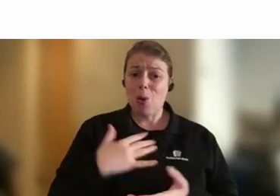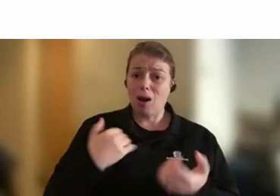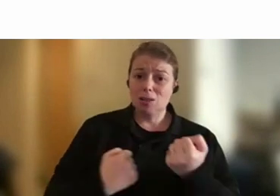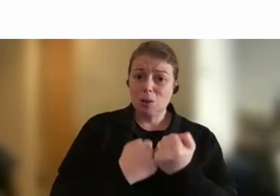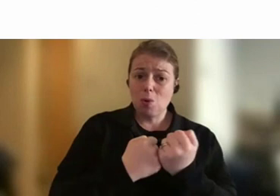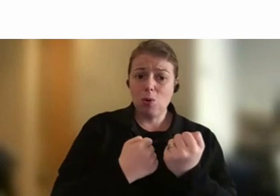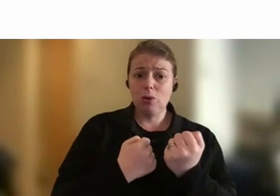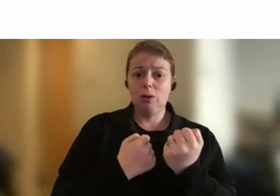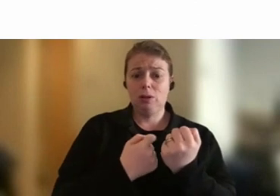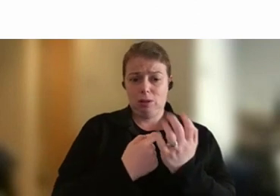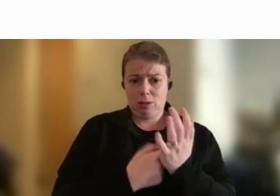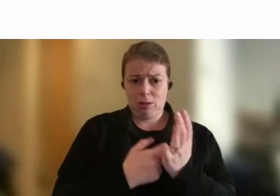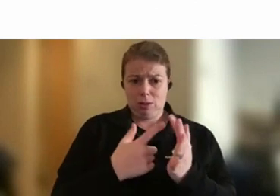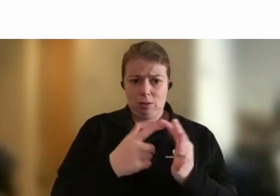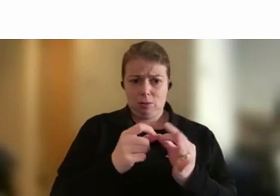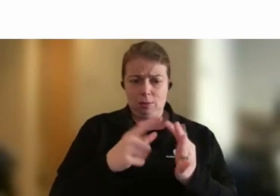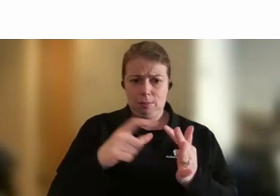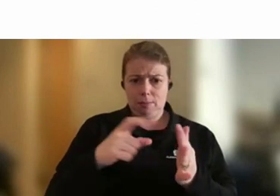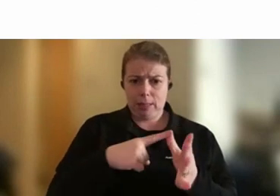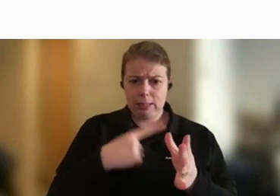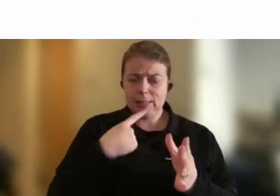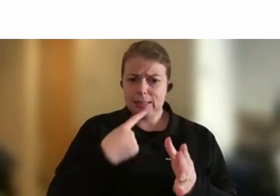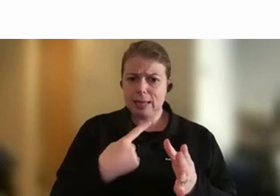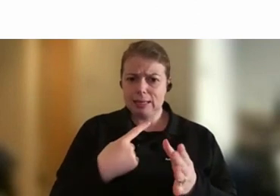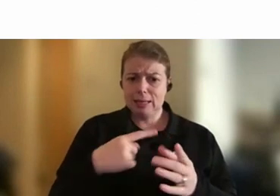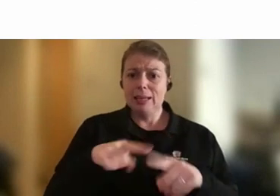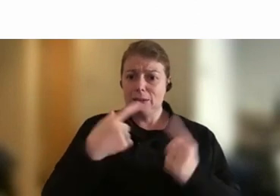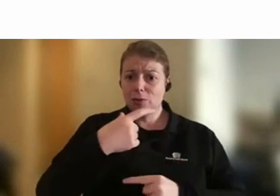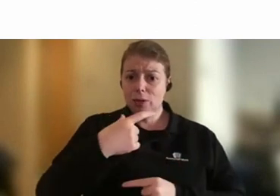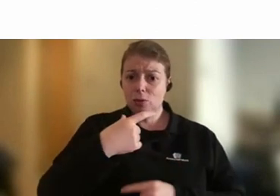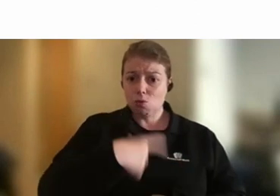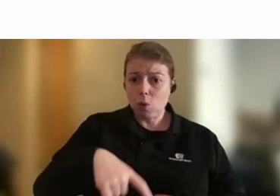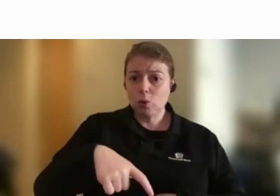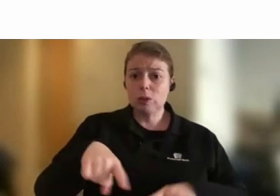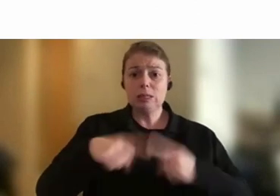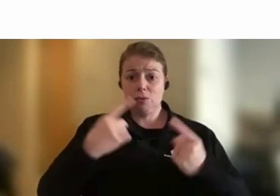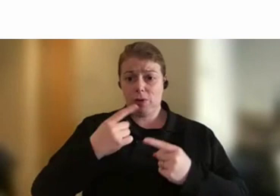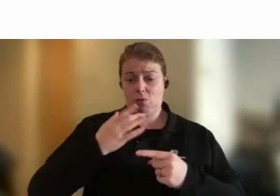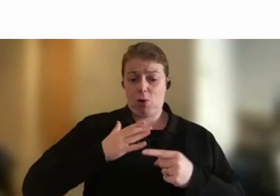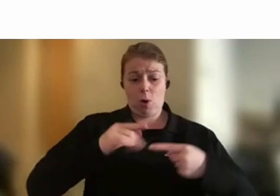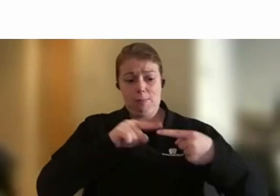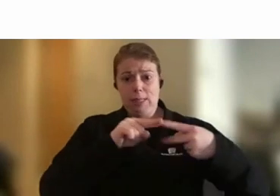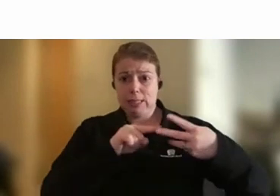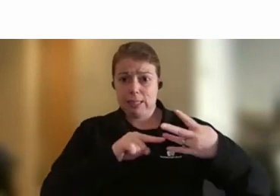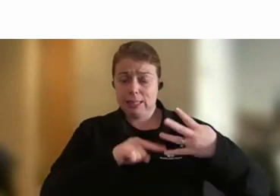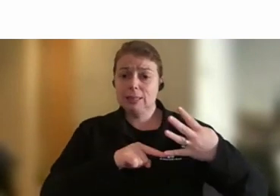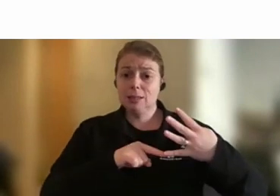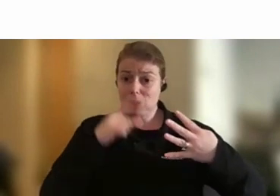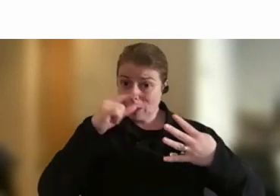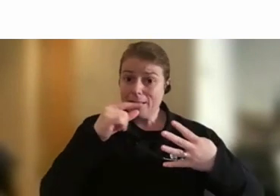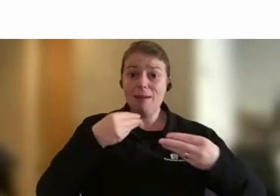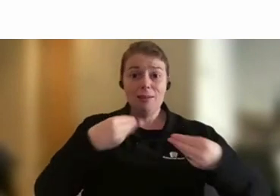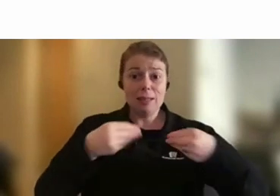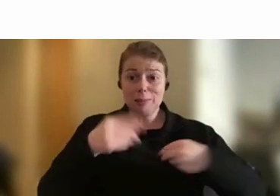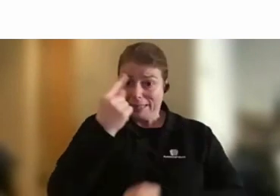about role, like different jobs have different requirements. And so all roles can have a degree of flexibility, but it's different. And